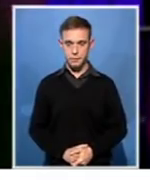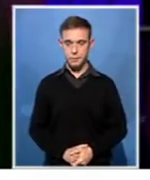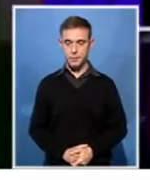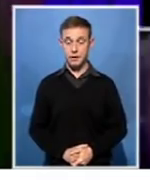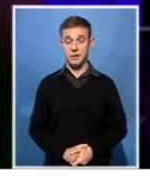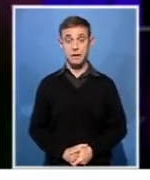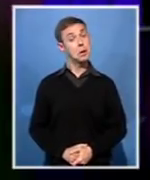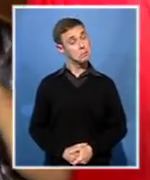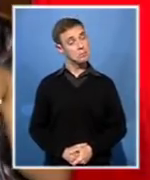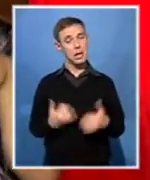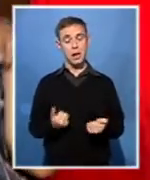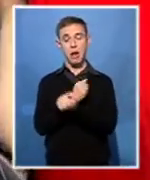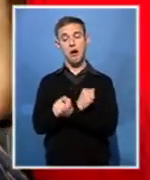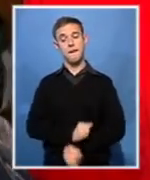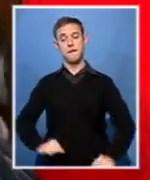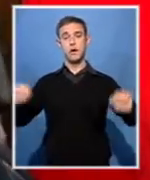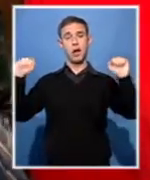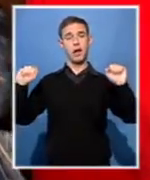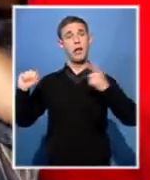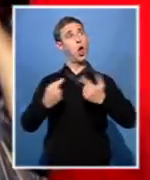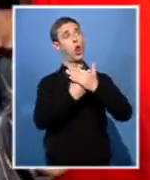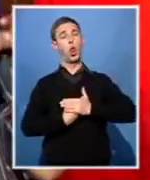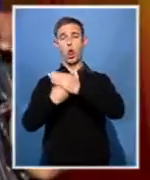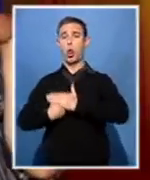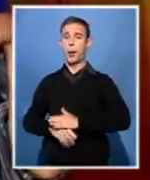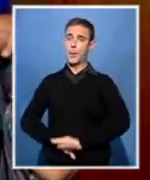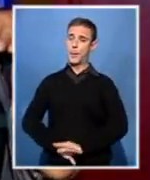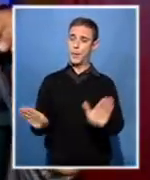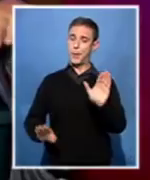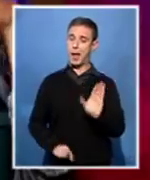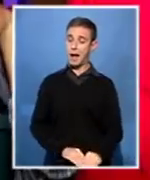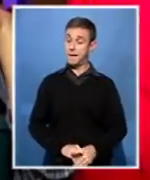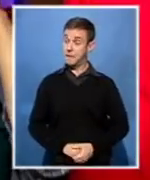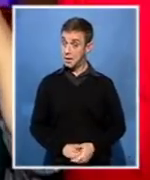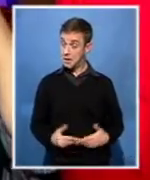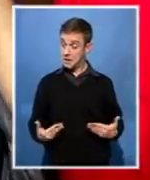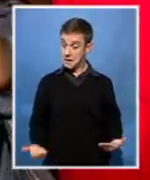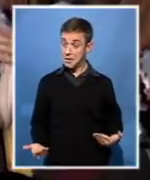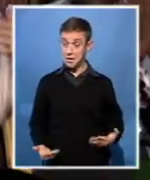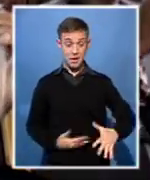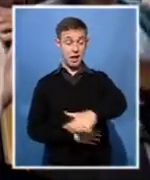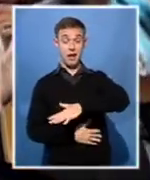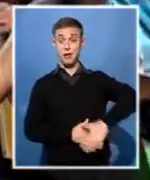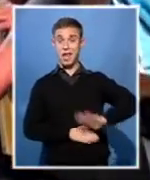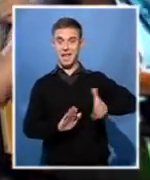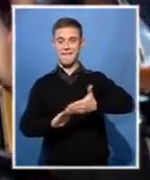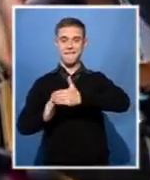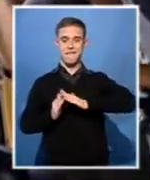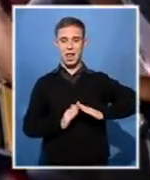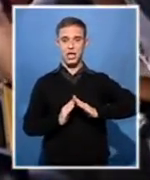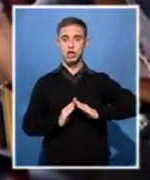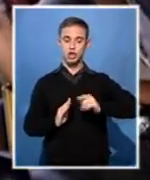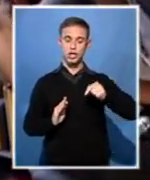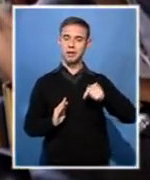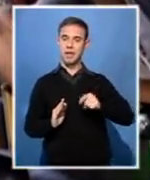Freedom to live life without discrimination. But beyond the streets of the picturesque seaside village, many